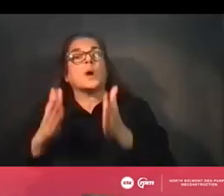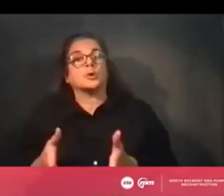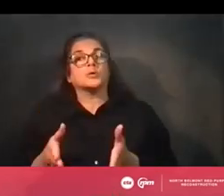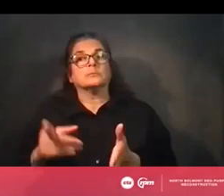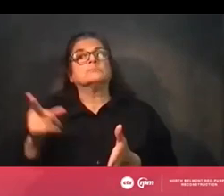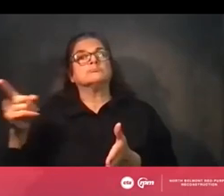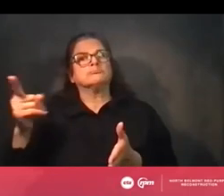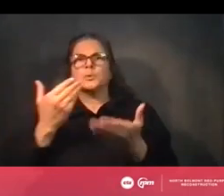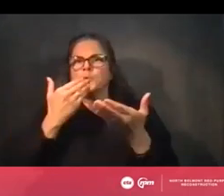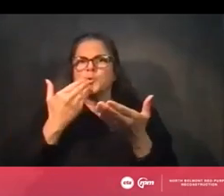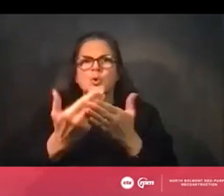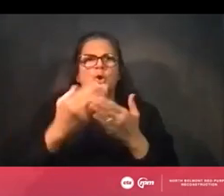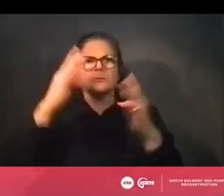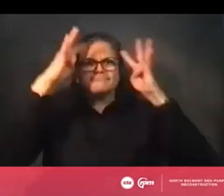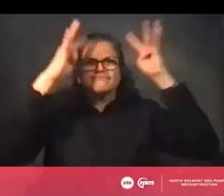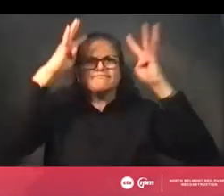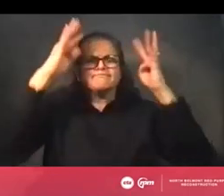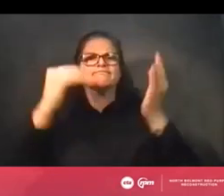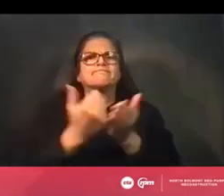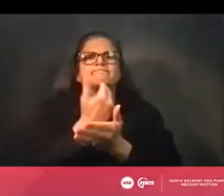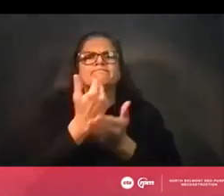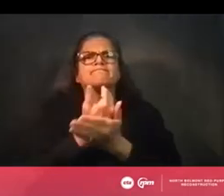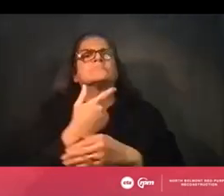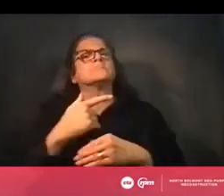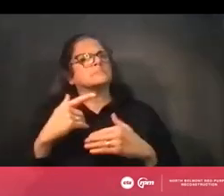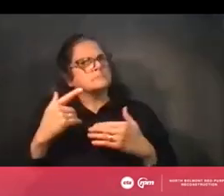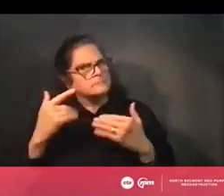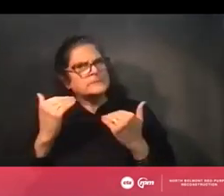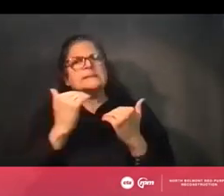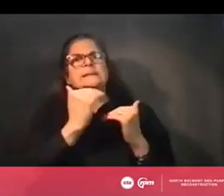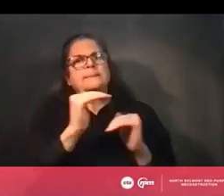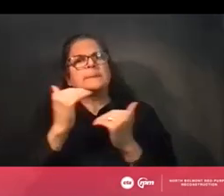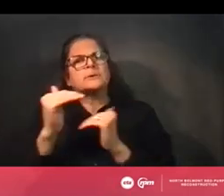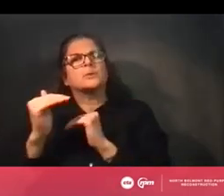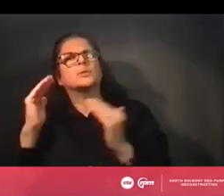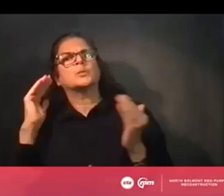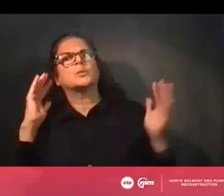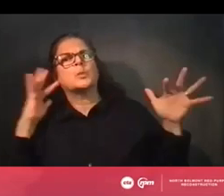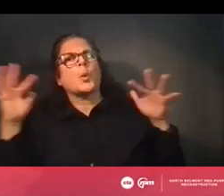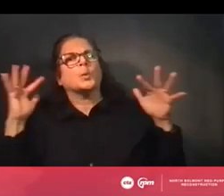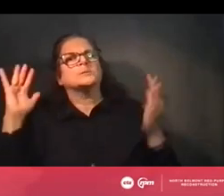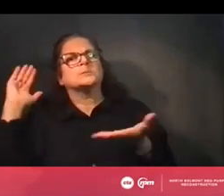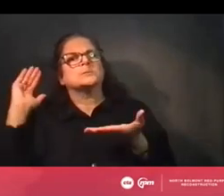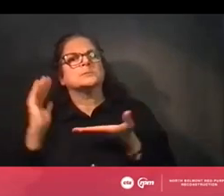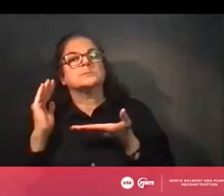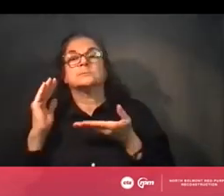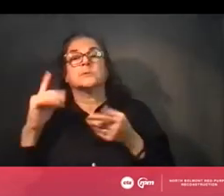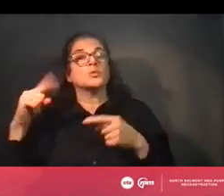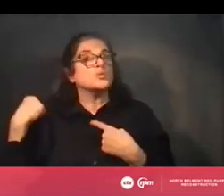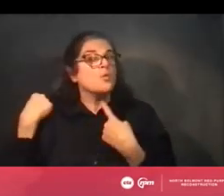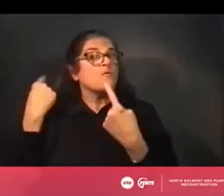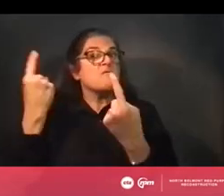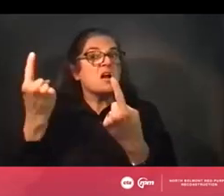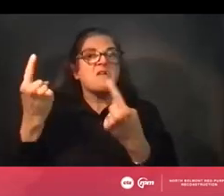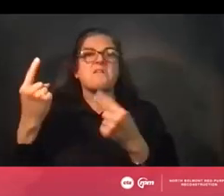in terms of limiting that noise as a general rule. We haven't seen them exceed it where they have. We worked with them to mitigate